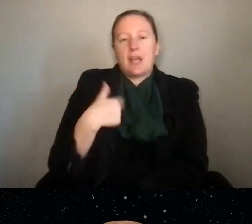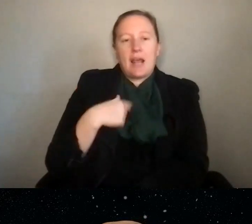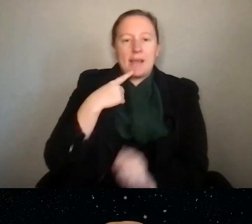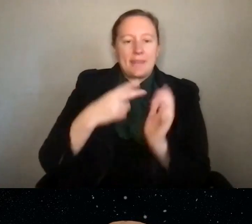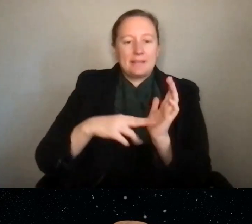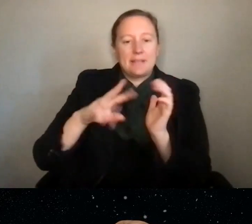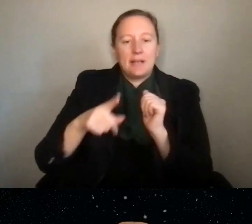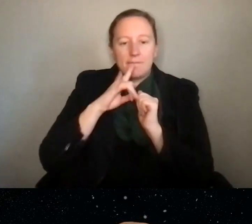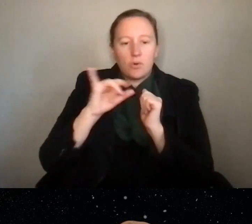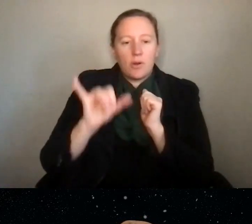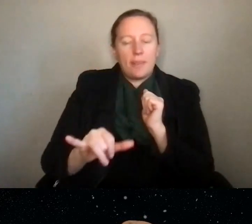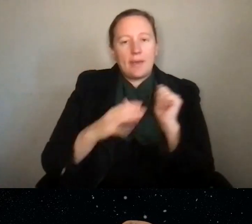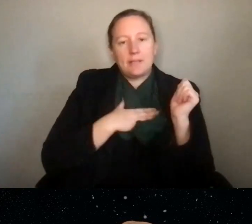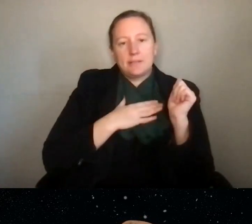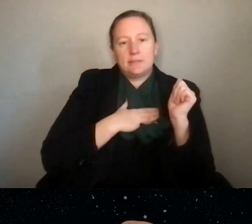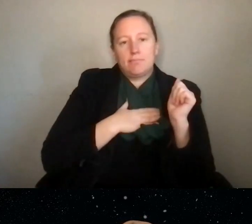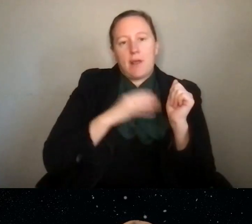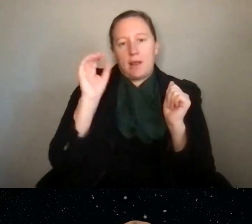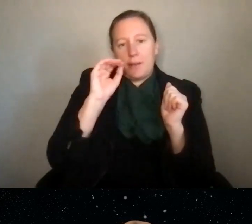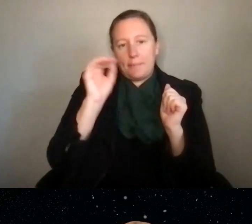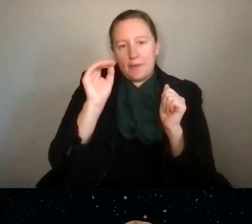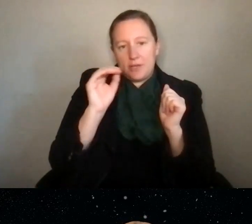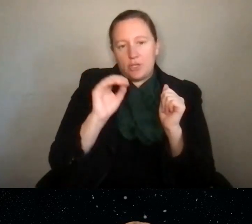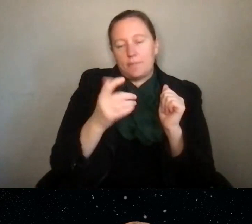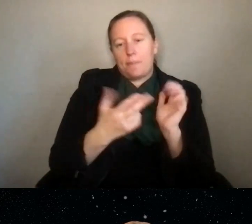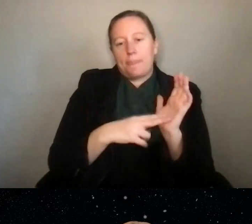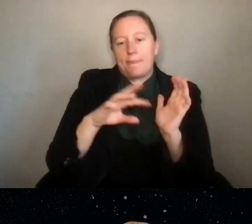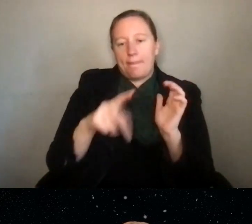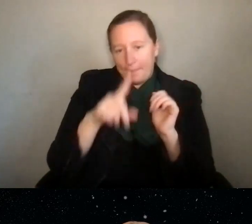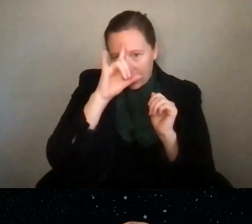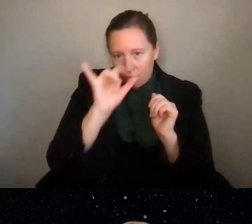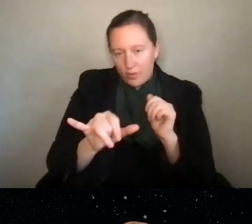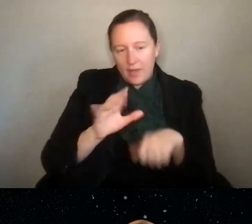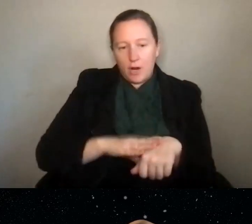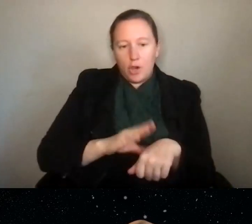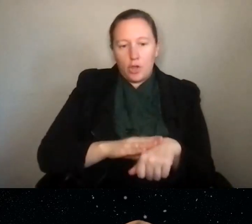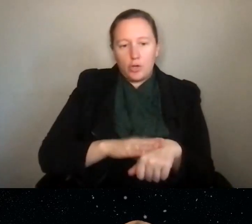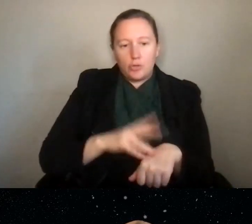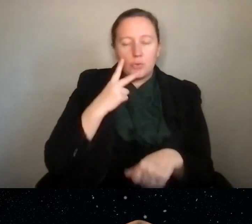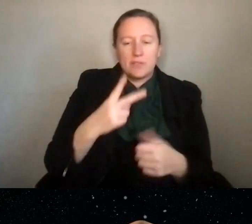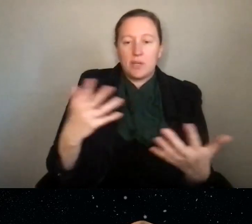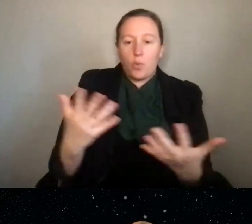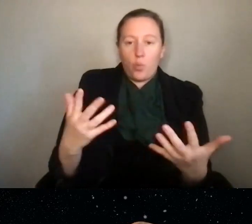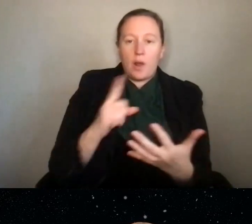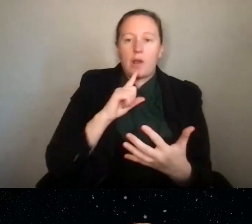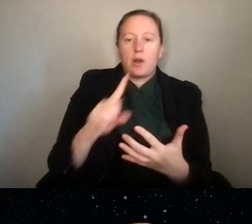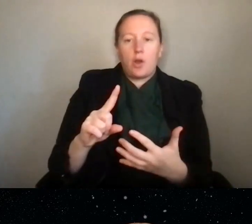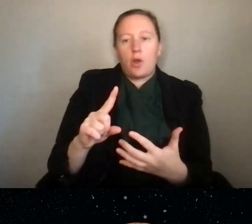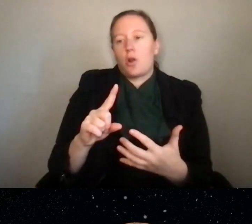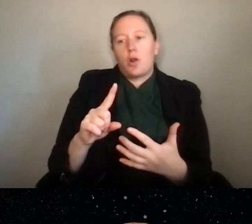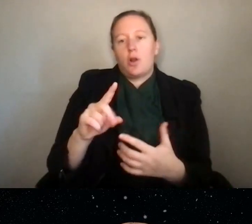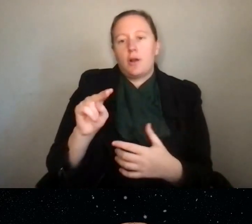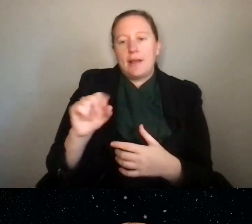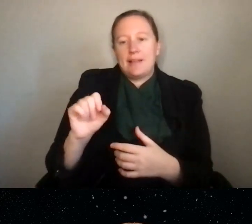up for those, this is just my pitch about signing up for those alerts to sort of see what are the, what are the things that NSF is putting